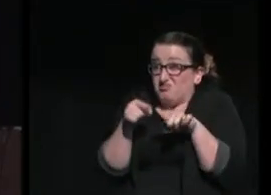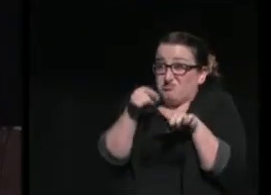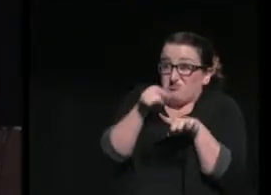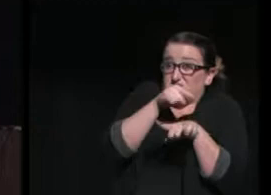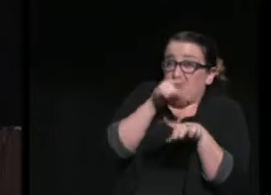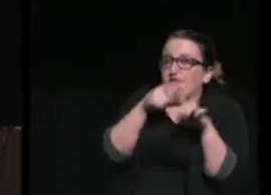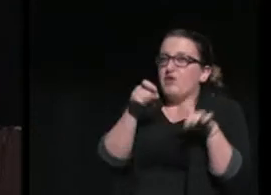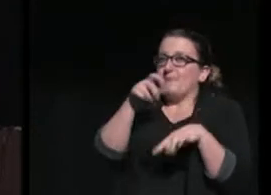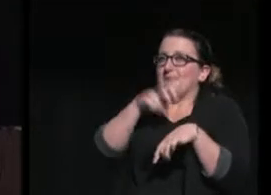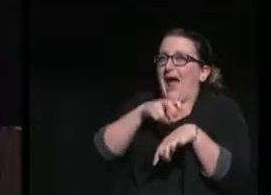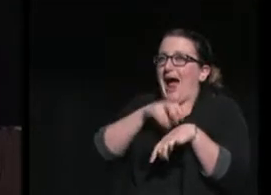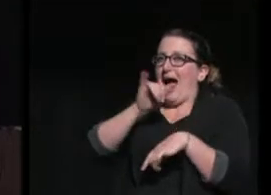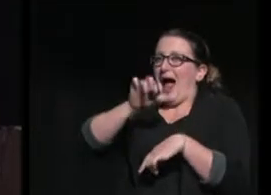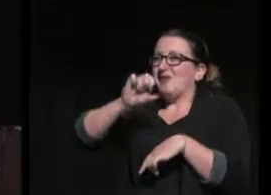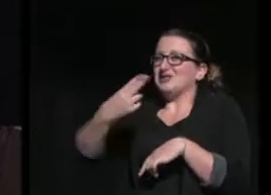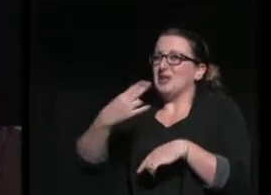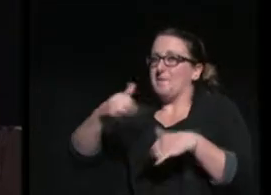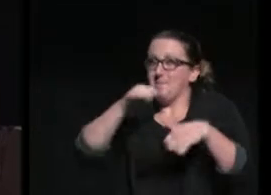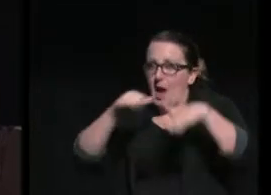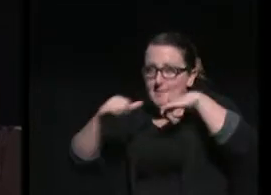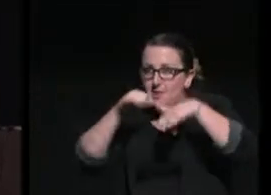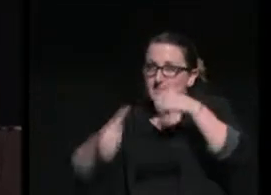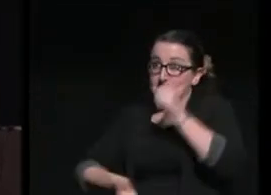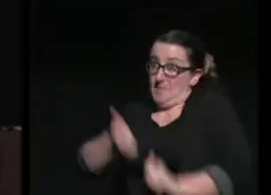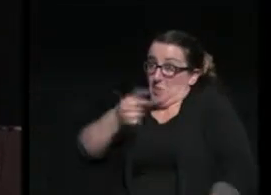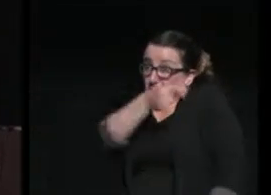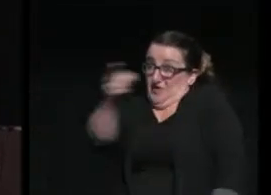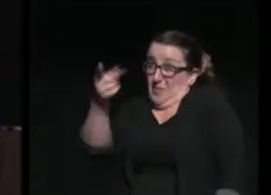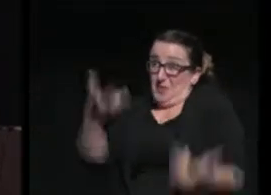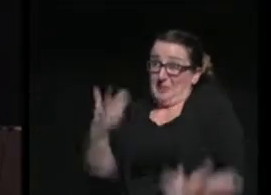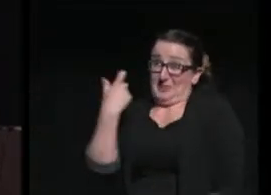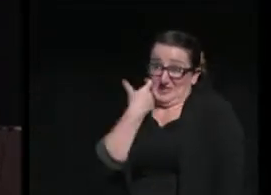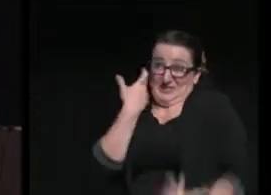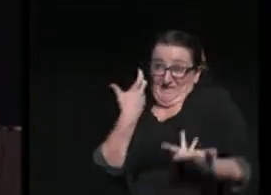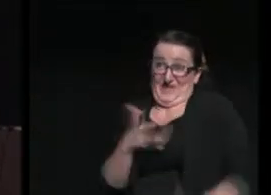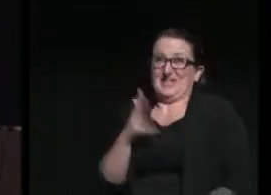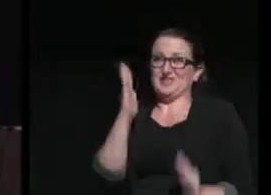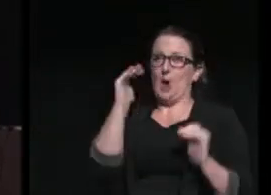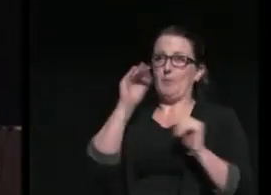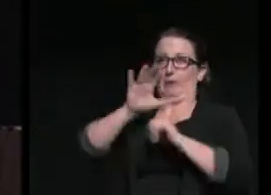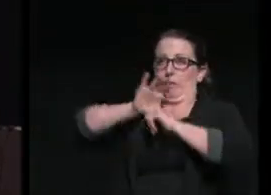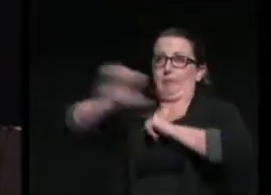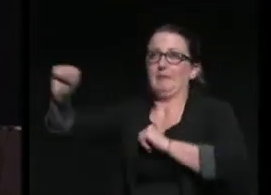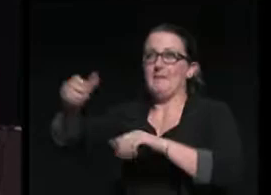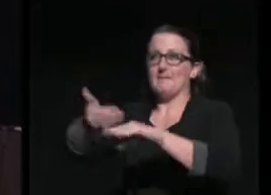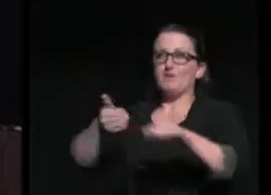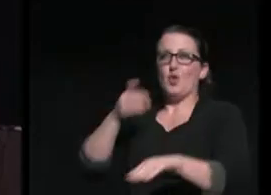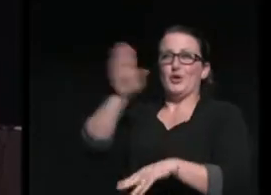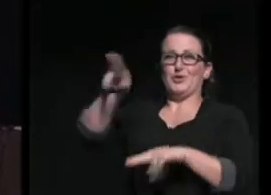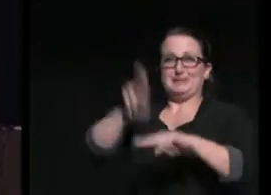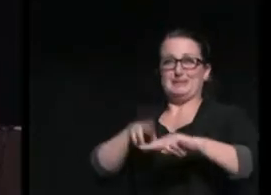pub, where I'm guessing some of you just came from and where you hope to get back before your bar stool gets cold.